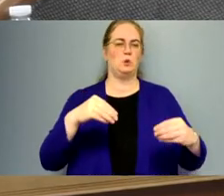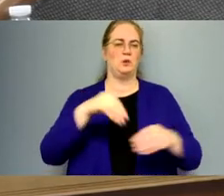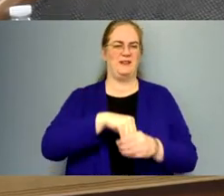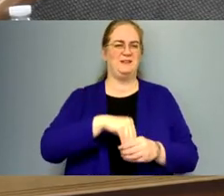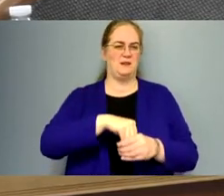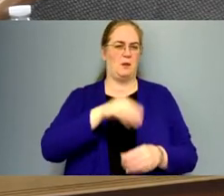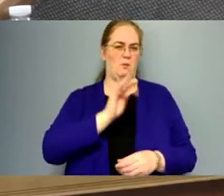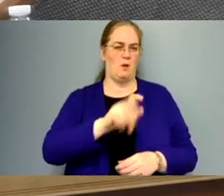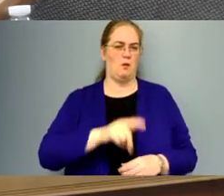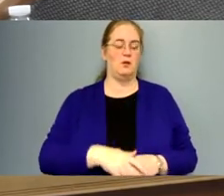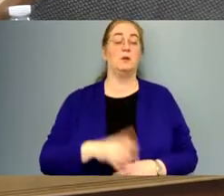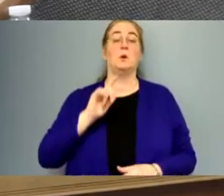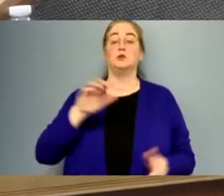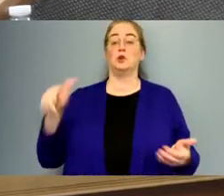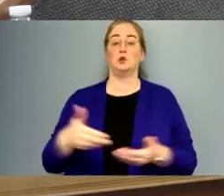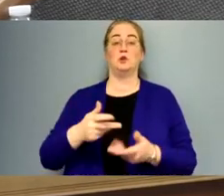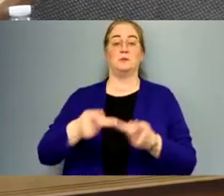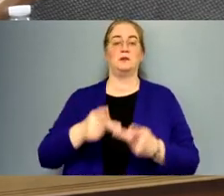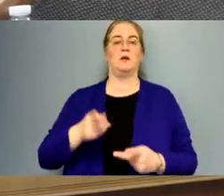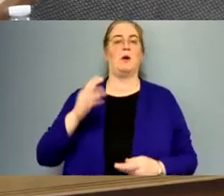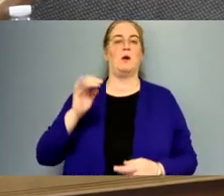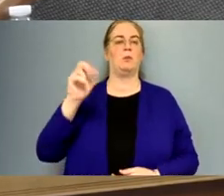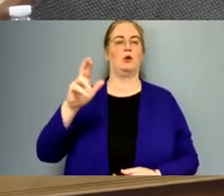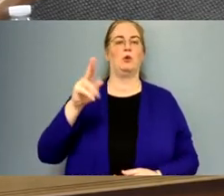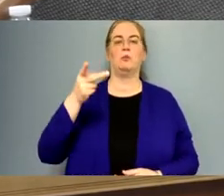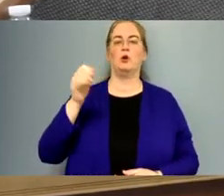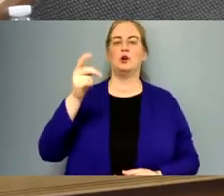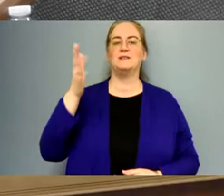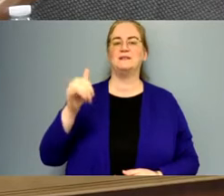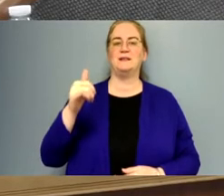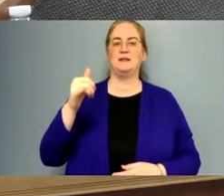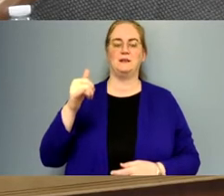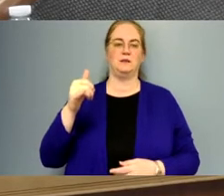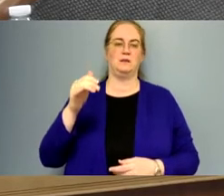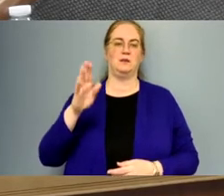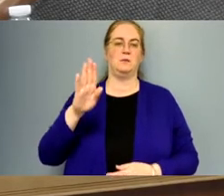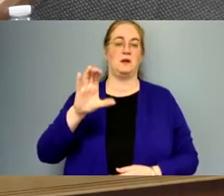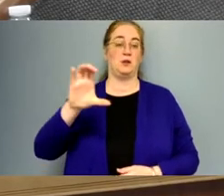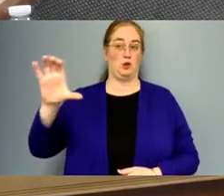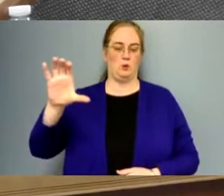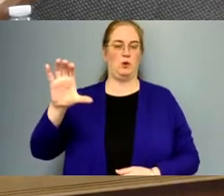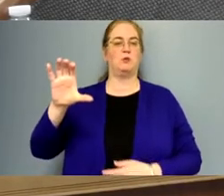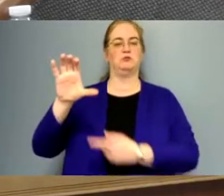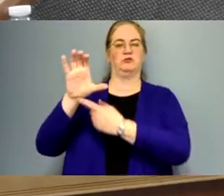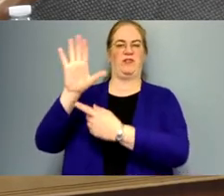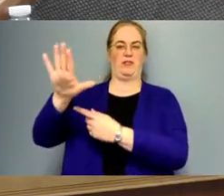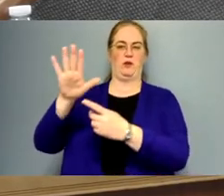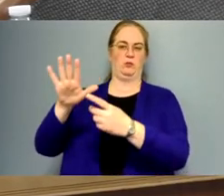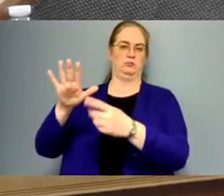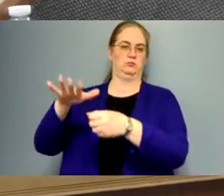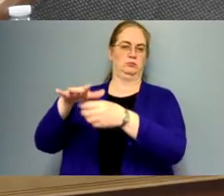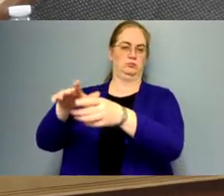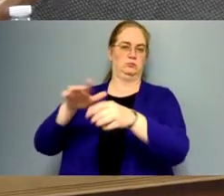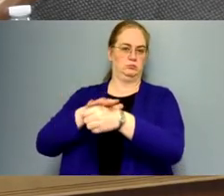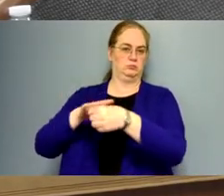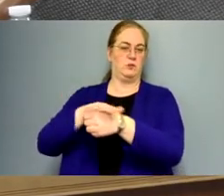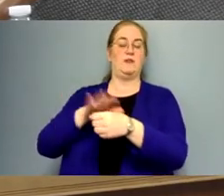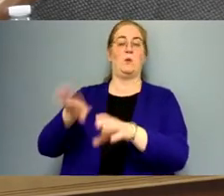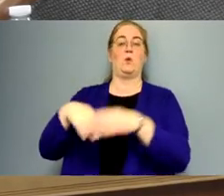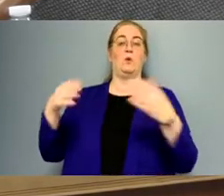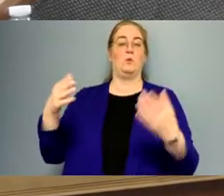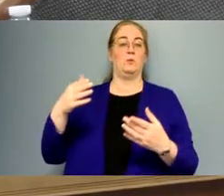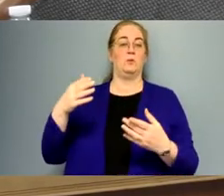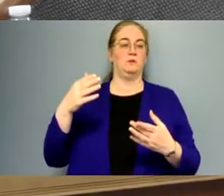are also introducing a site back in Upper Bucks at the Perkese campus of the Bucks County Community College. That'll be open on Tuesdays from 10 to 2.